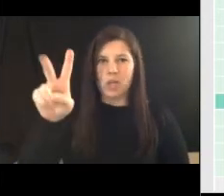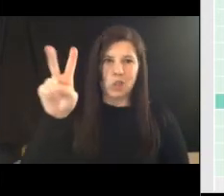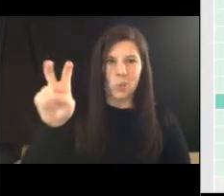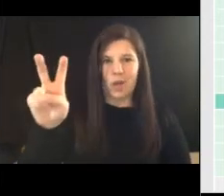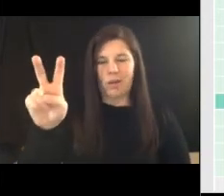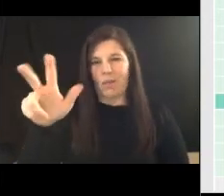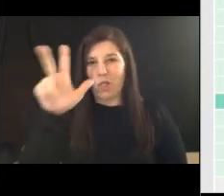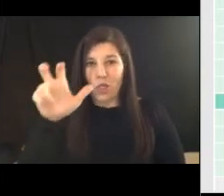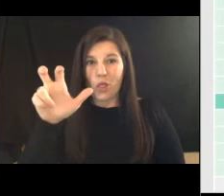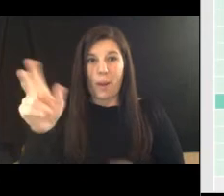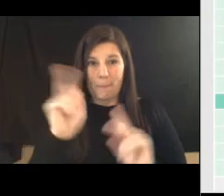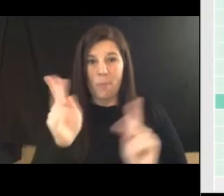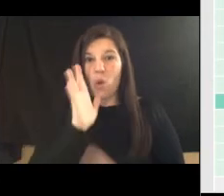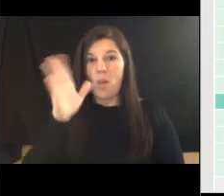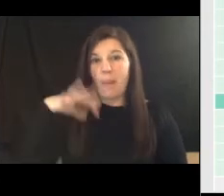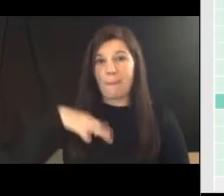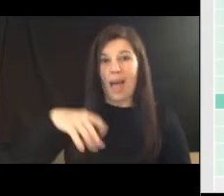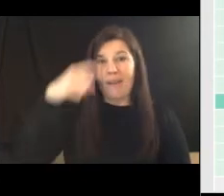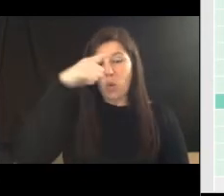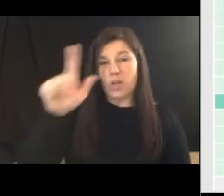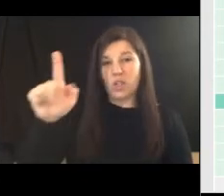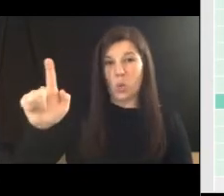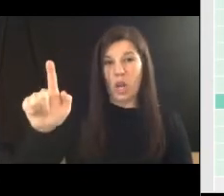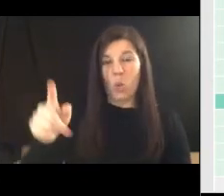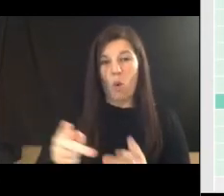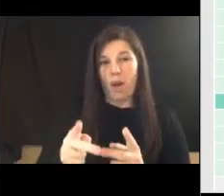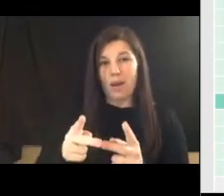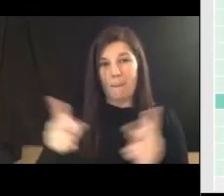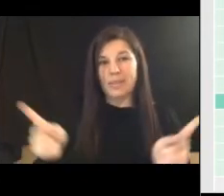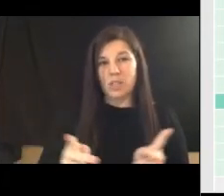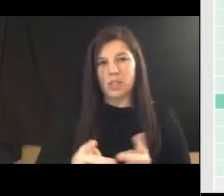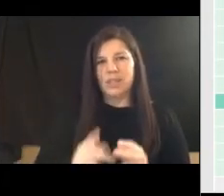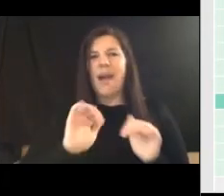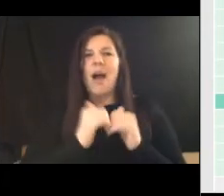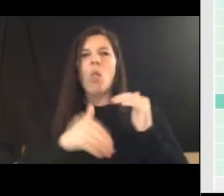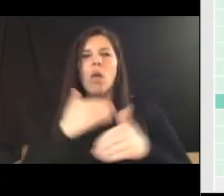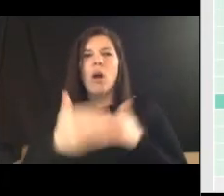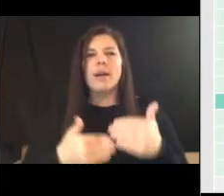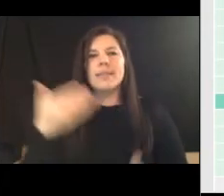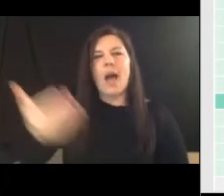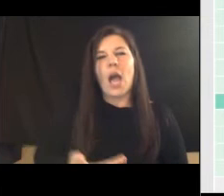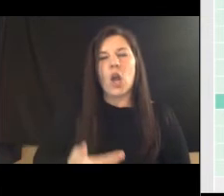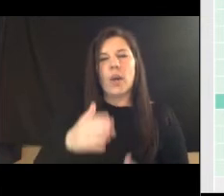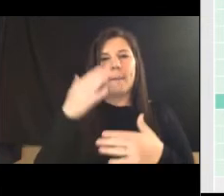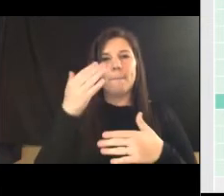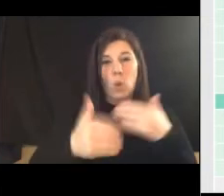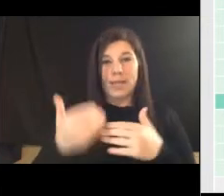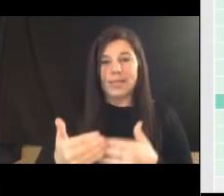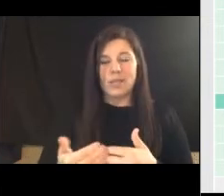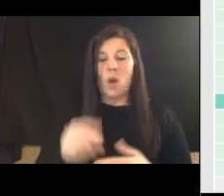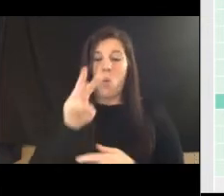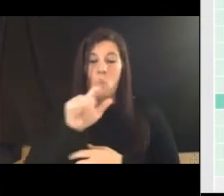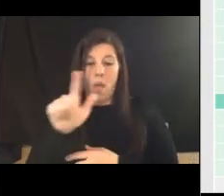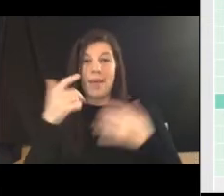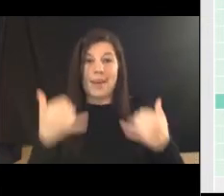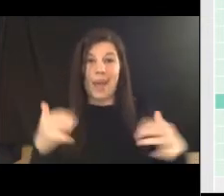21 positions and how long is your hiring process well we have condensed it so uh it will